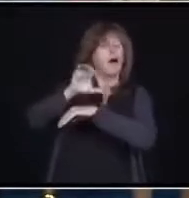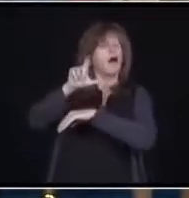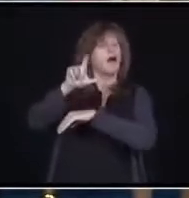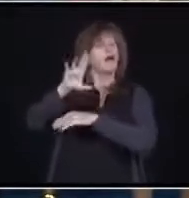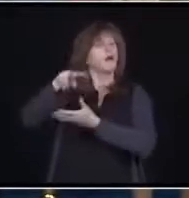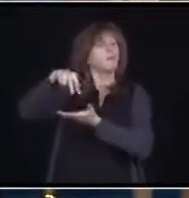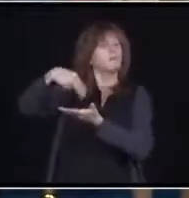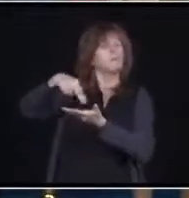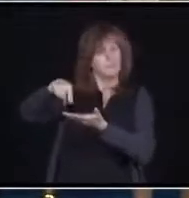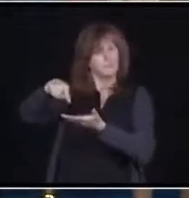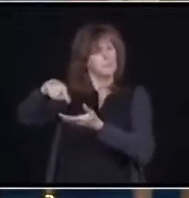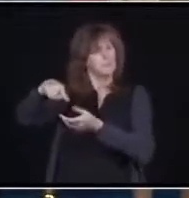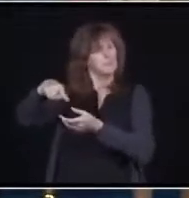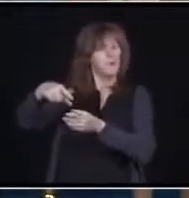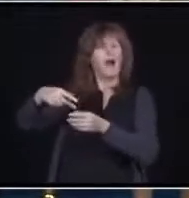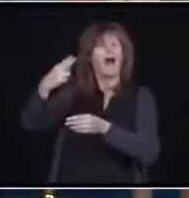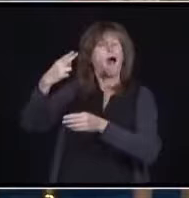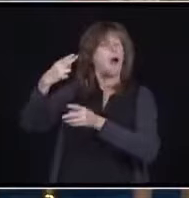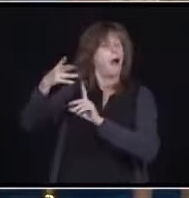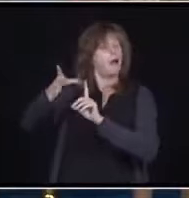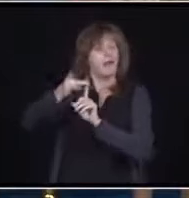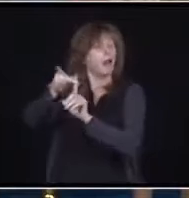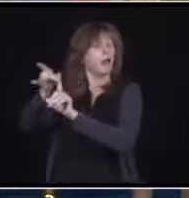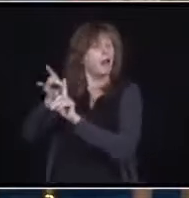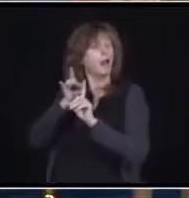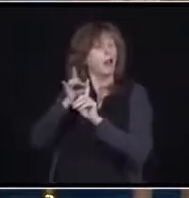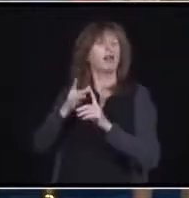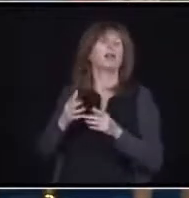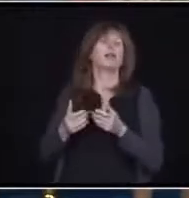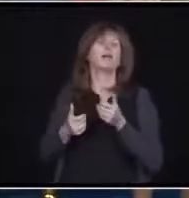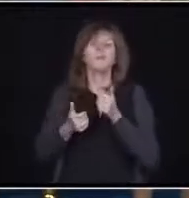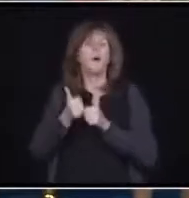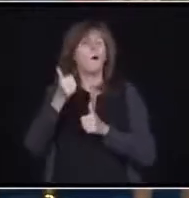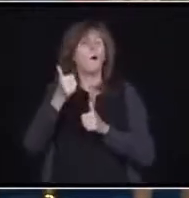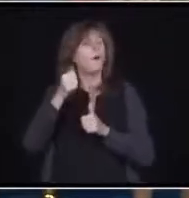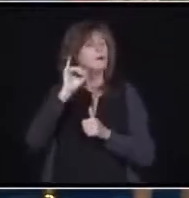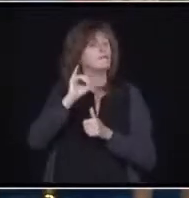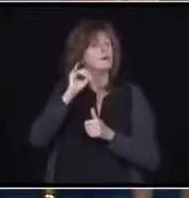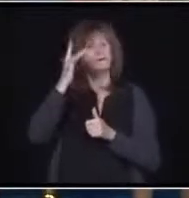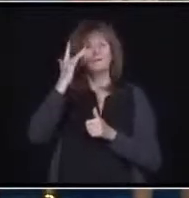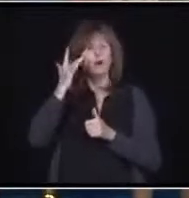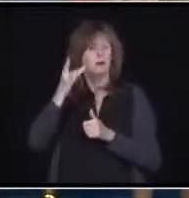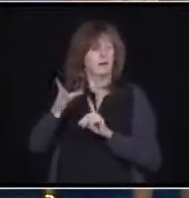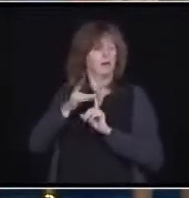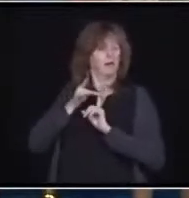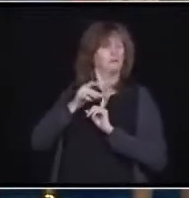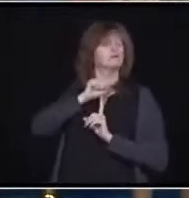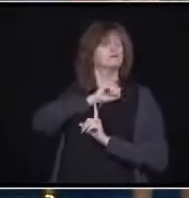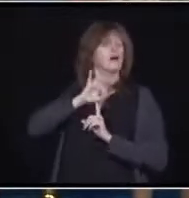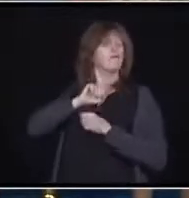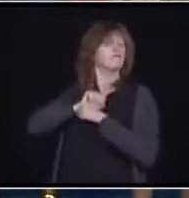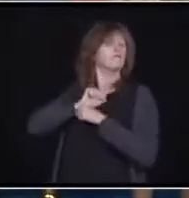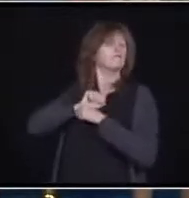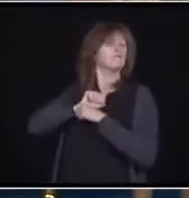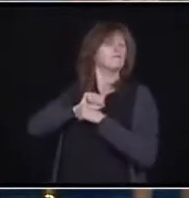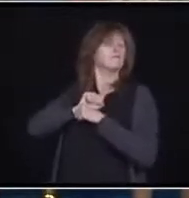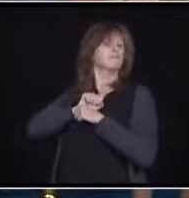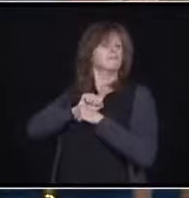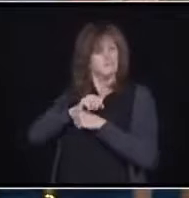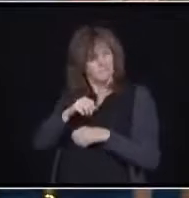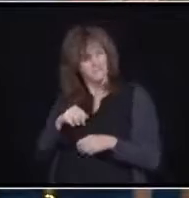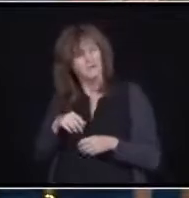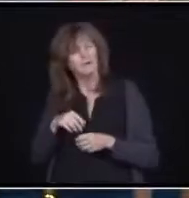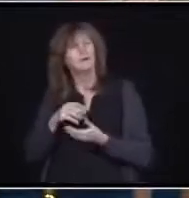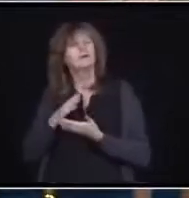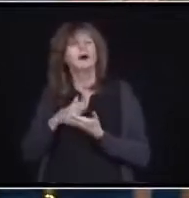see most of the infections tend to be among staff and not writ large. But we're finding that some are being less than stringent about the public